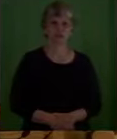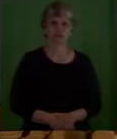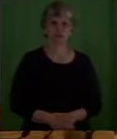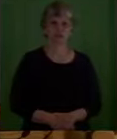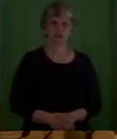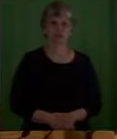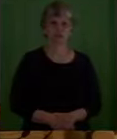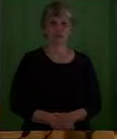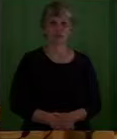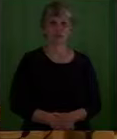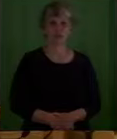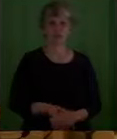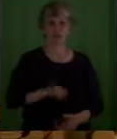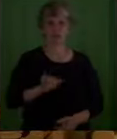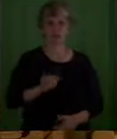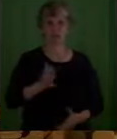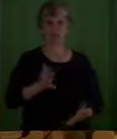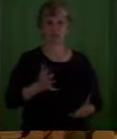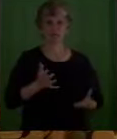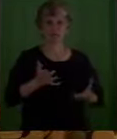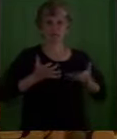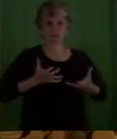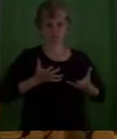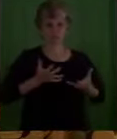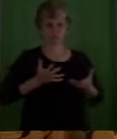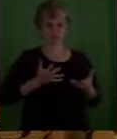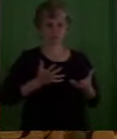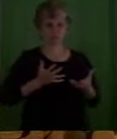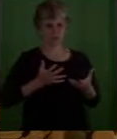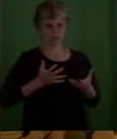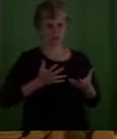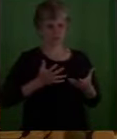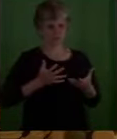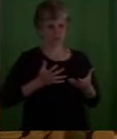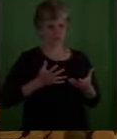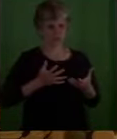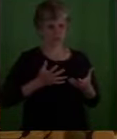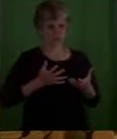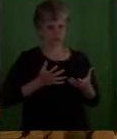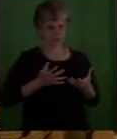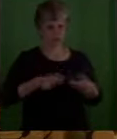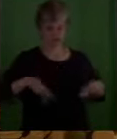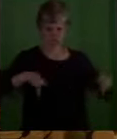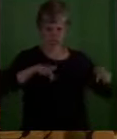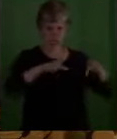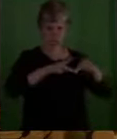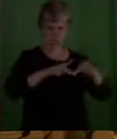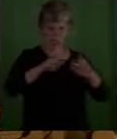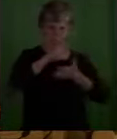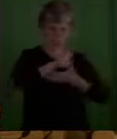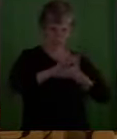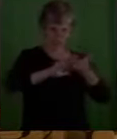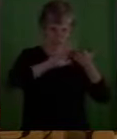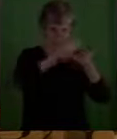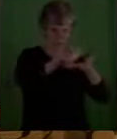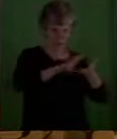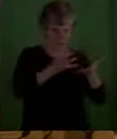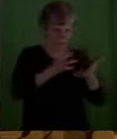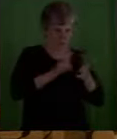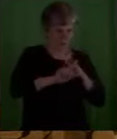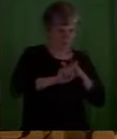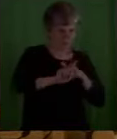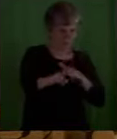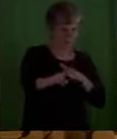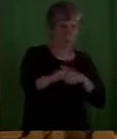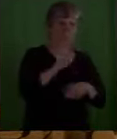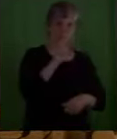That desire to leave the place of confusion is real in our hearts. It's real